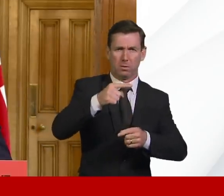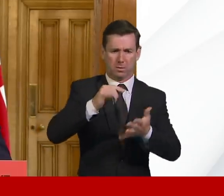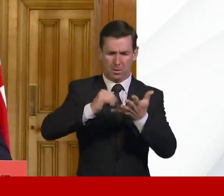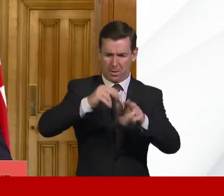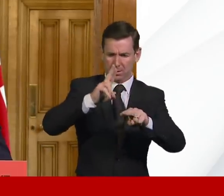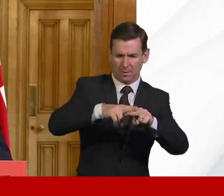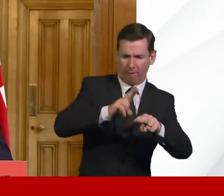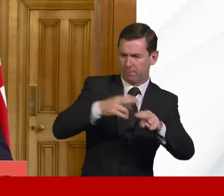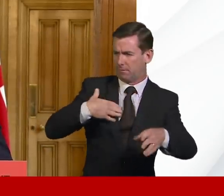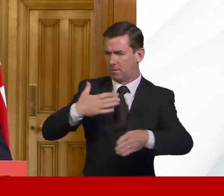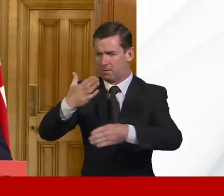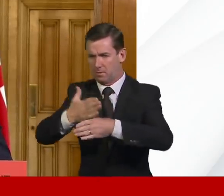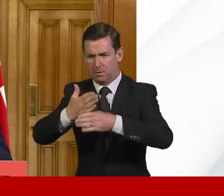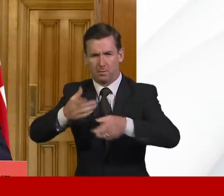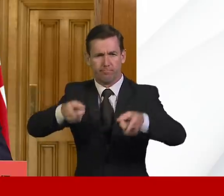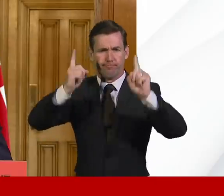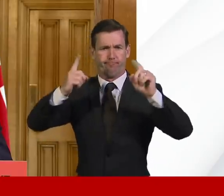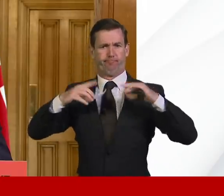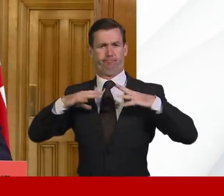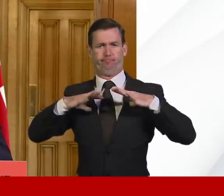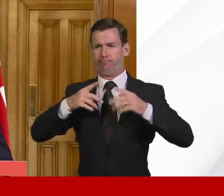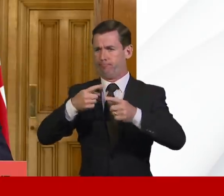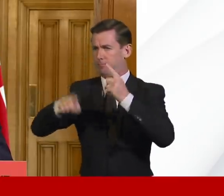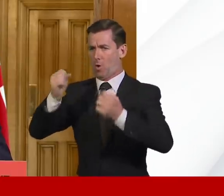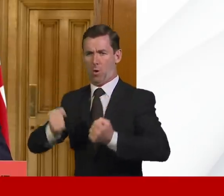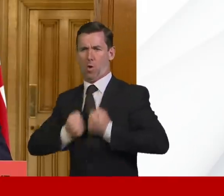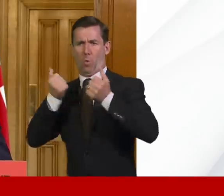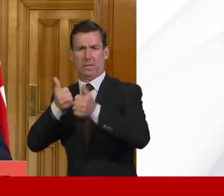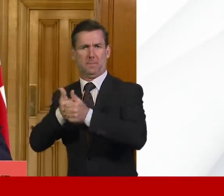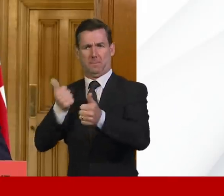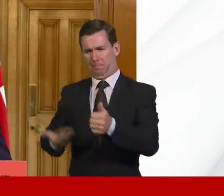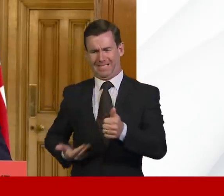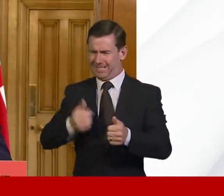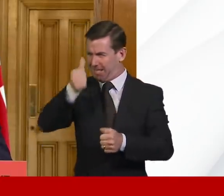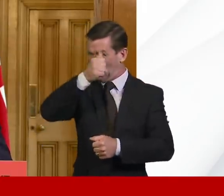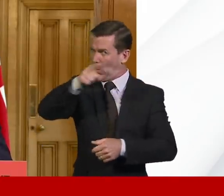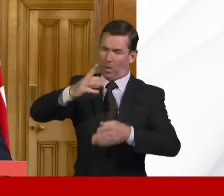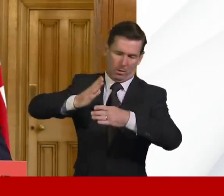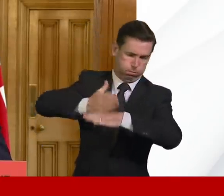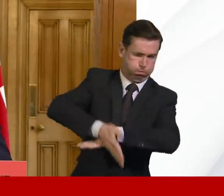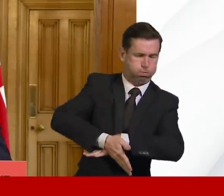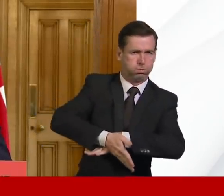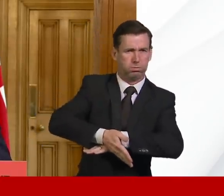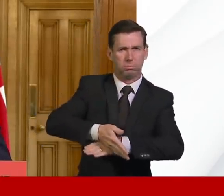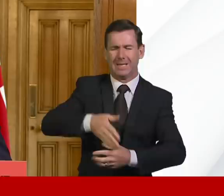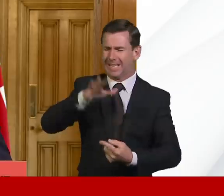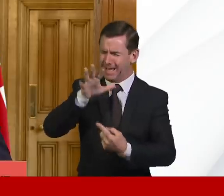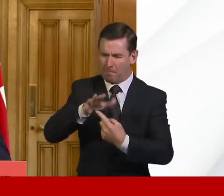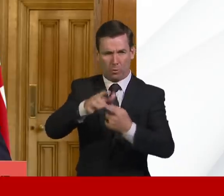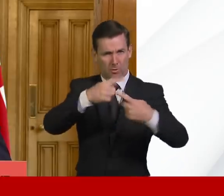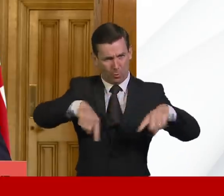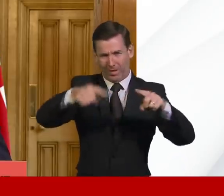directors are working to keep their companies going. It is crucial that when the crisis passes, as it will,